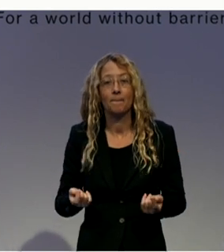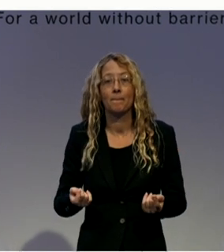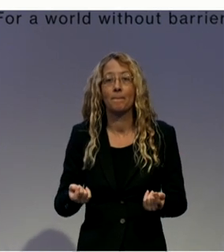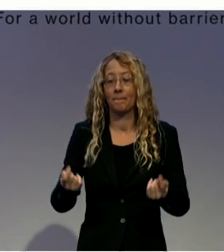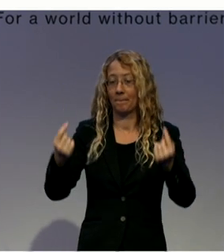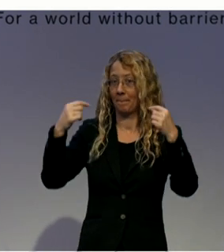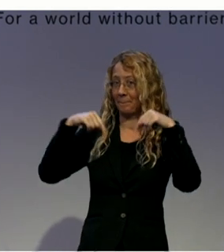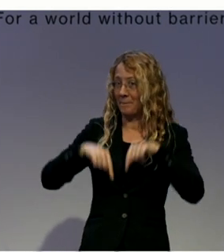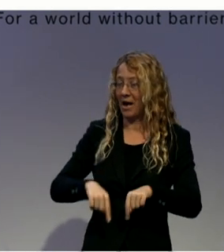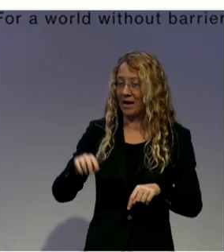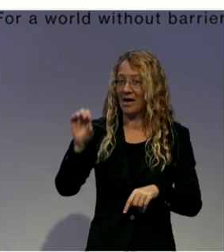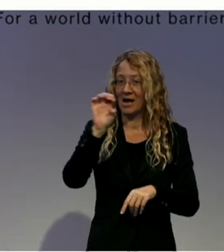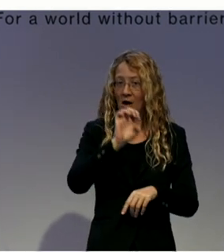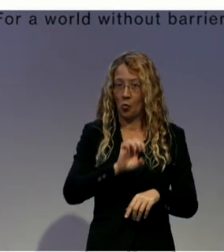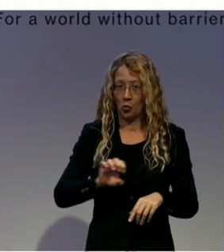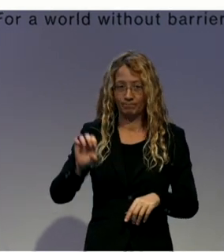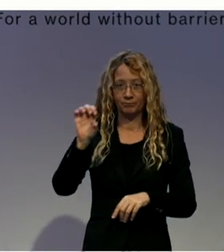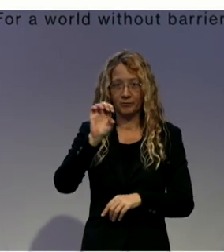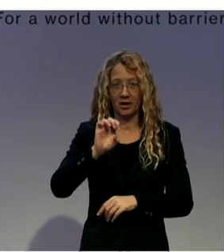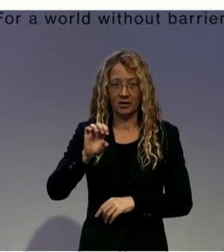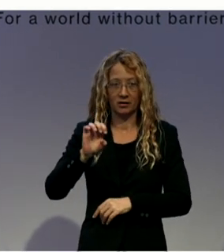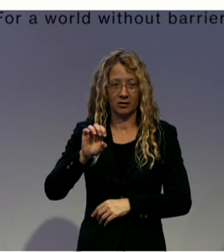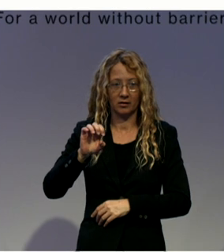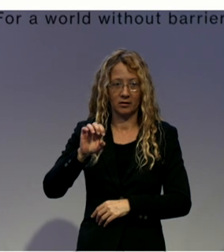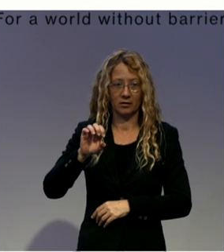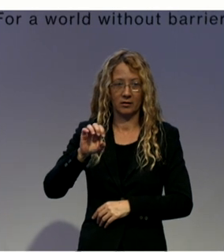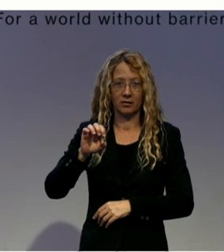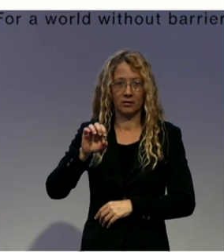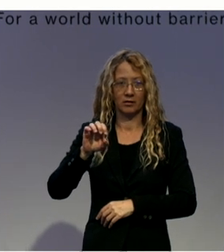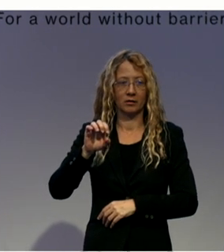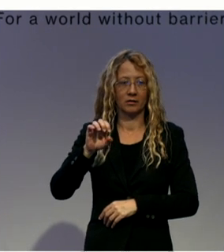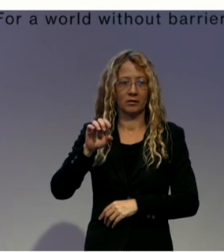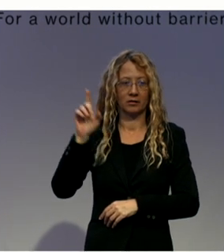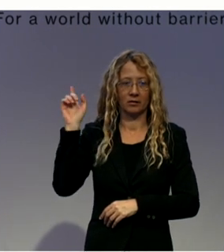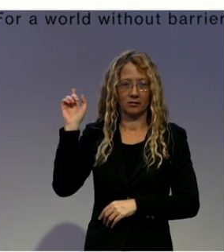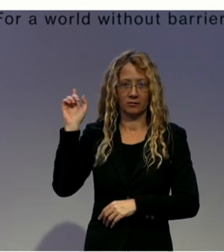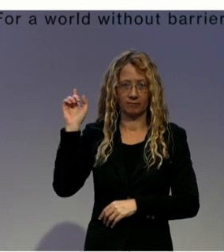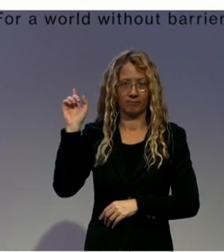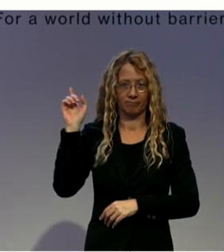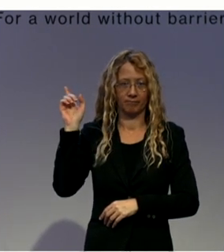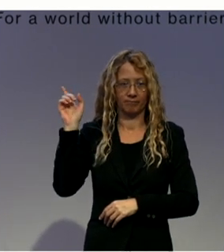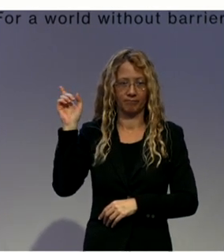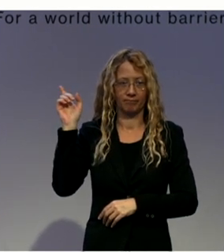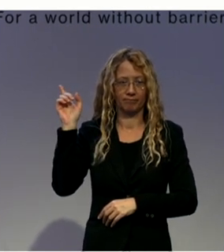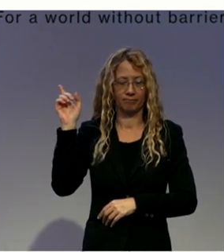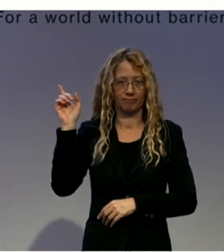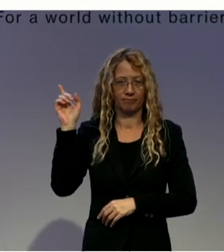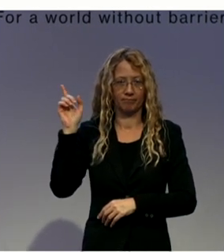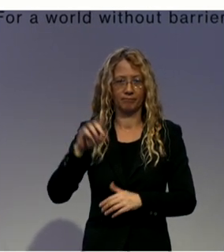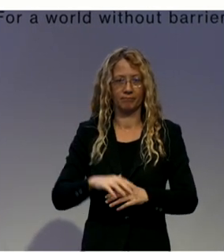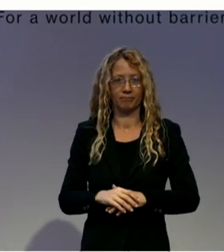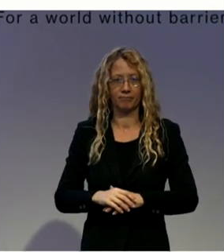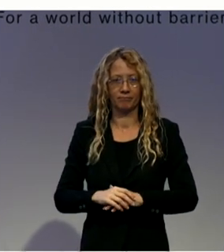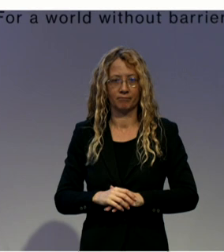and director of the organization called Support Girona. It is in Catalonia,